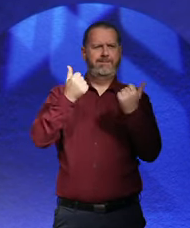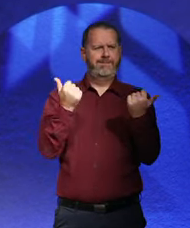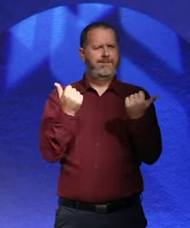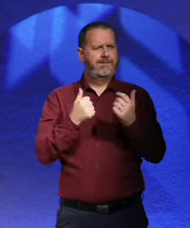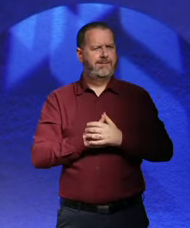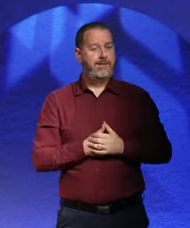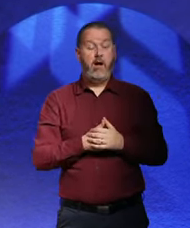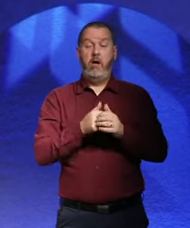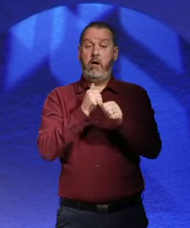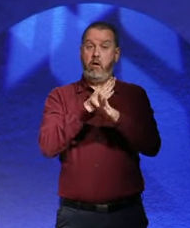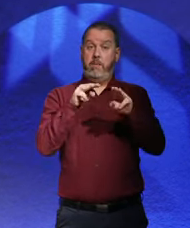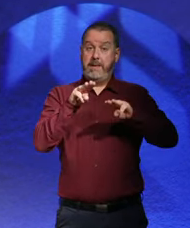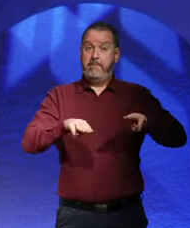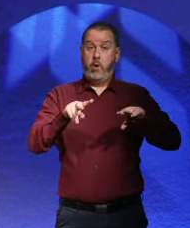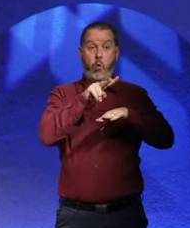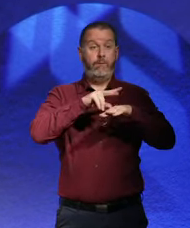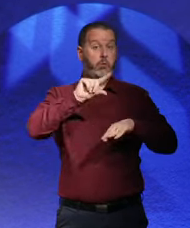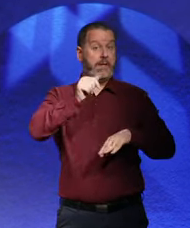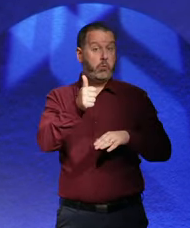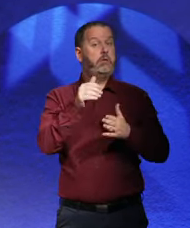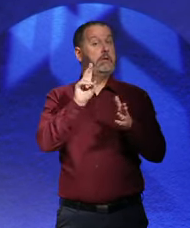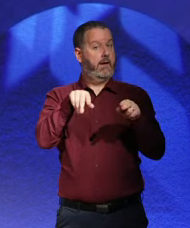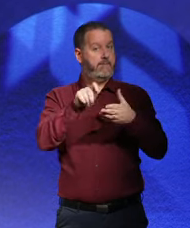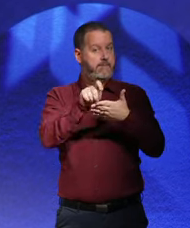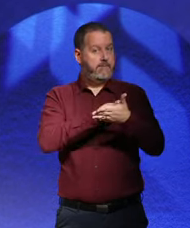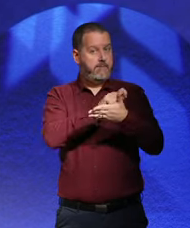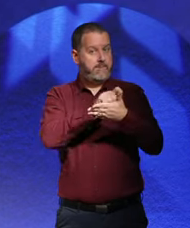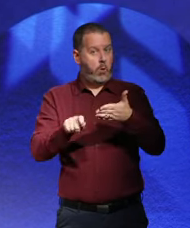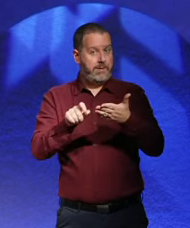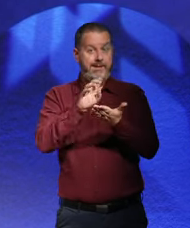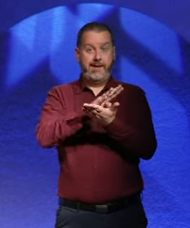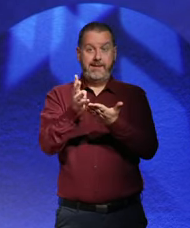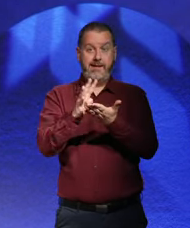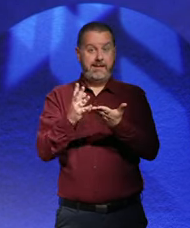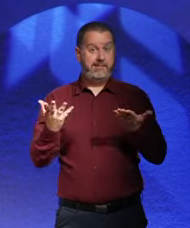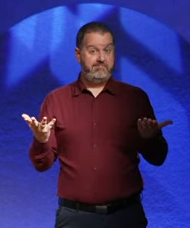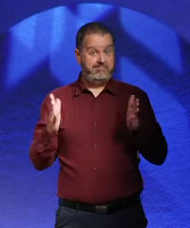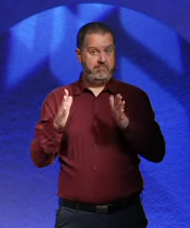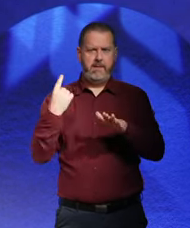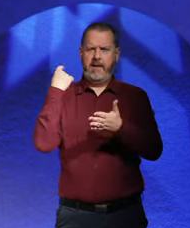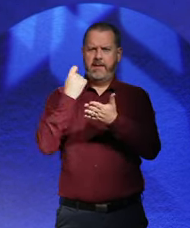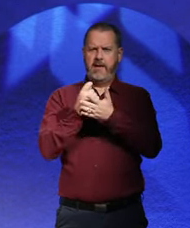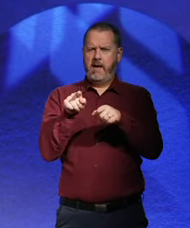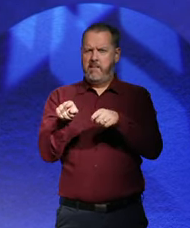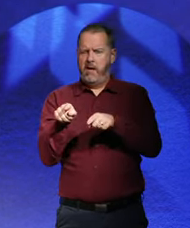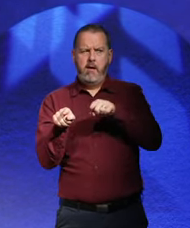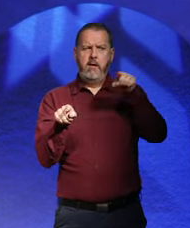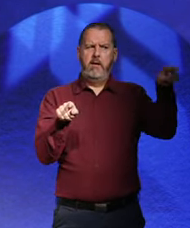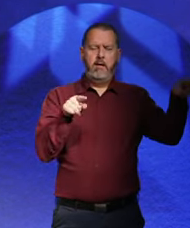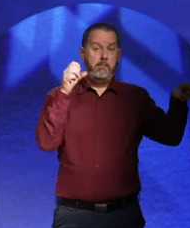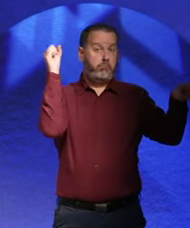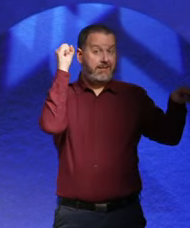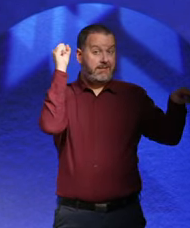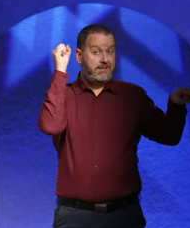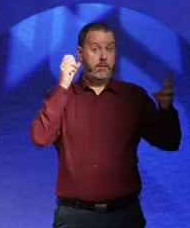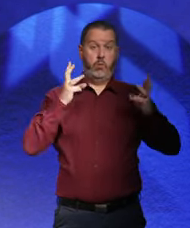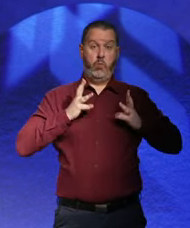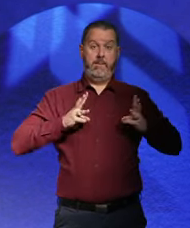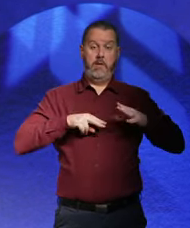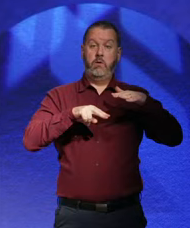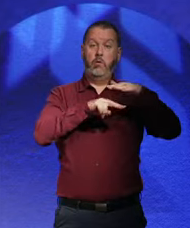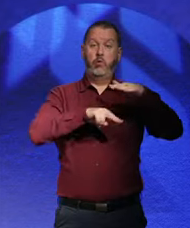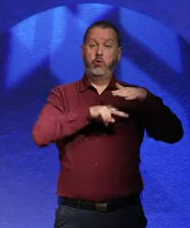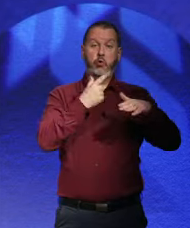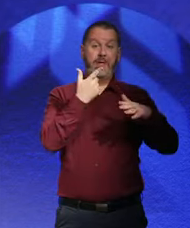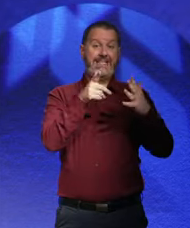over the age of 21 had the votes in 1919. If you look at Britain, women under the age of